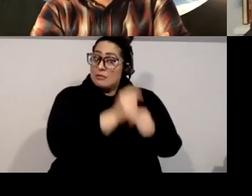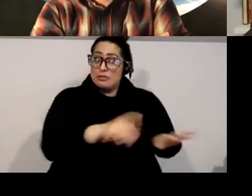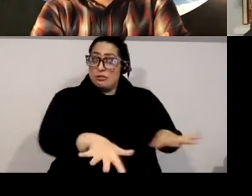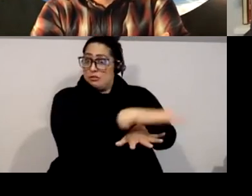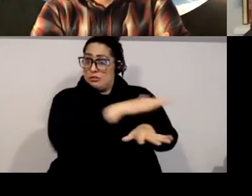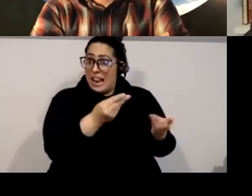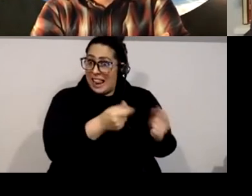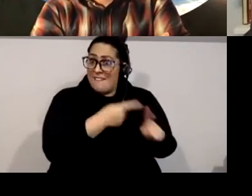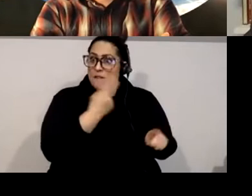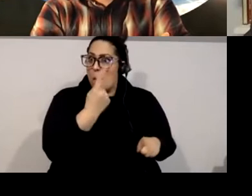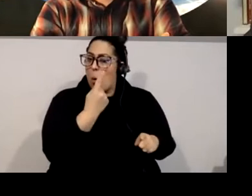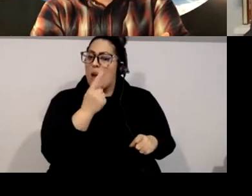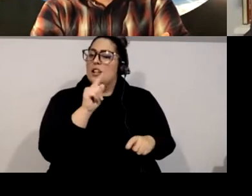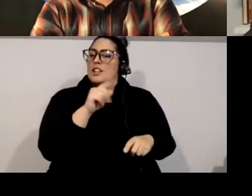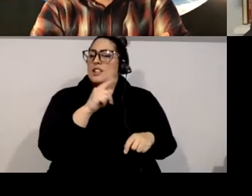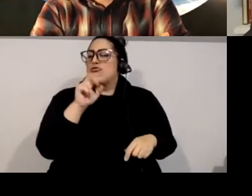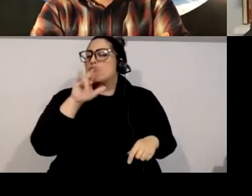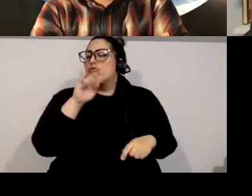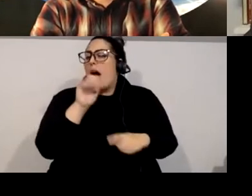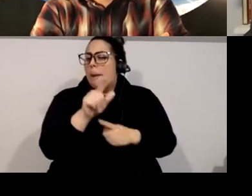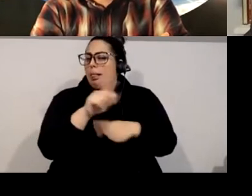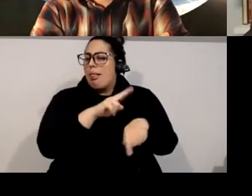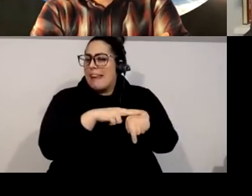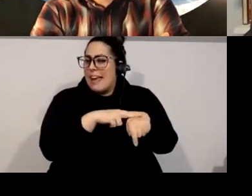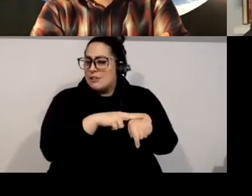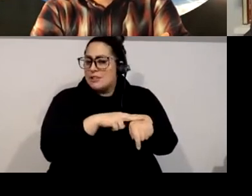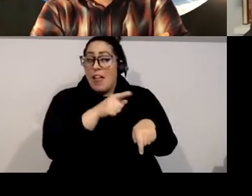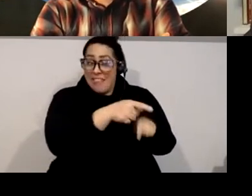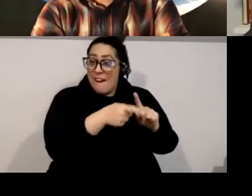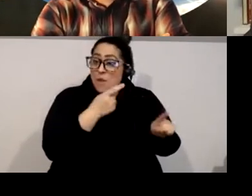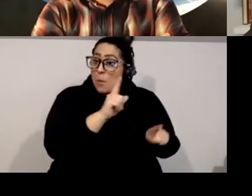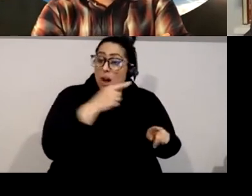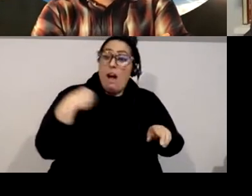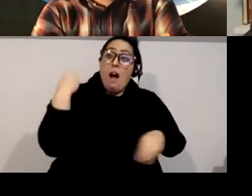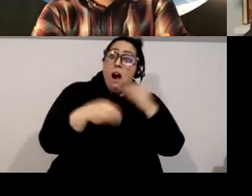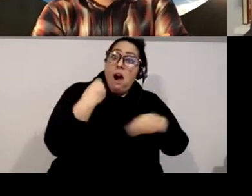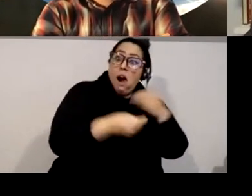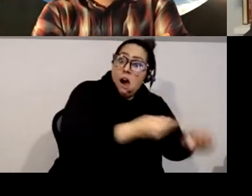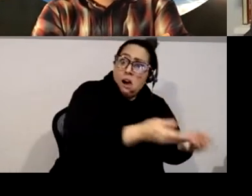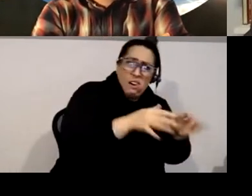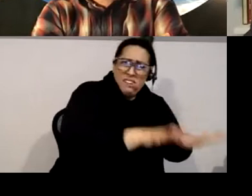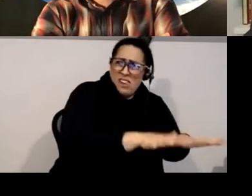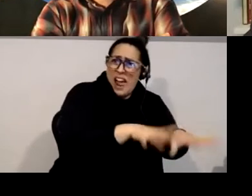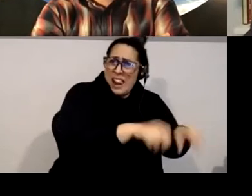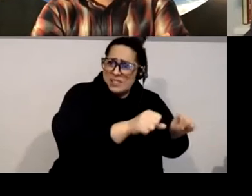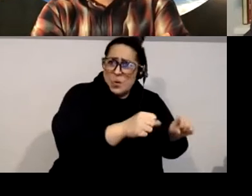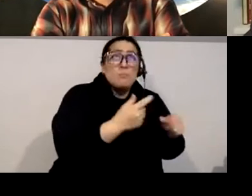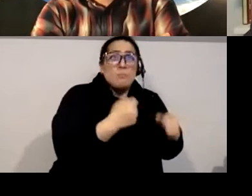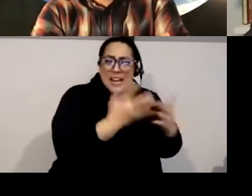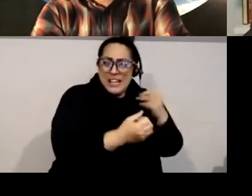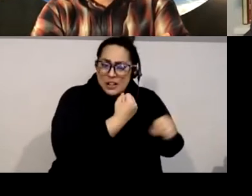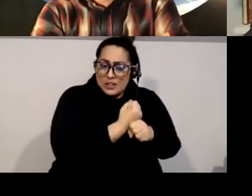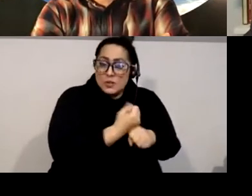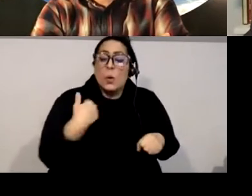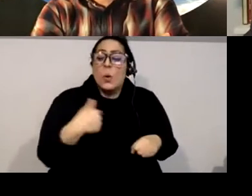Olon tribal nation. Current members of this nation are direct descendants of the many missionized tribal groups from across the region. We who are